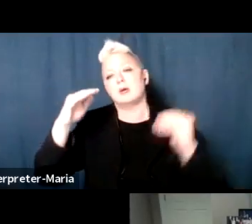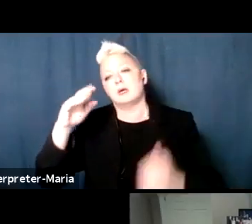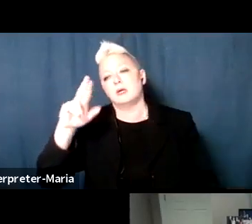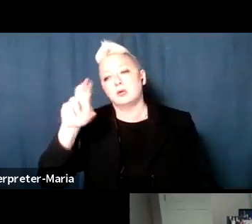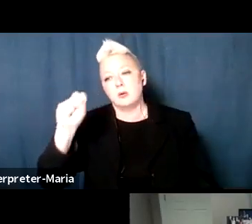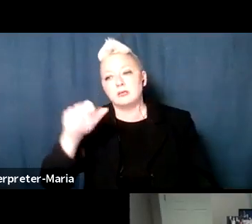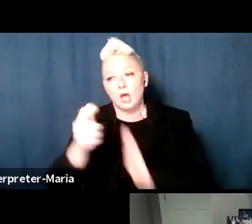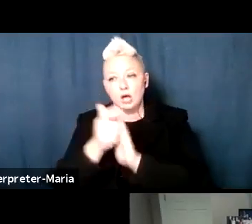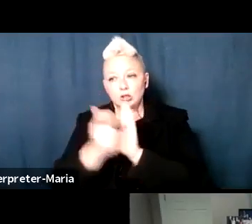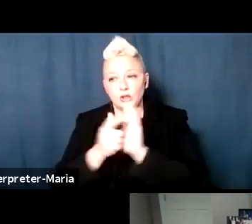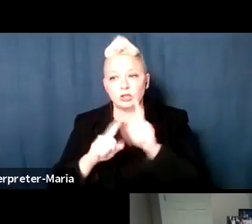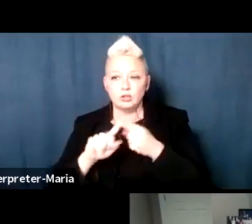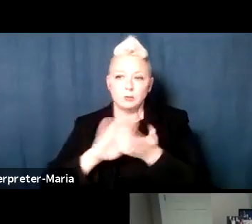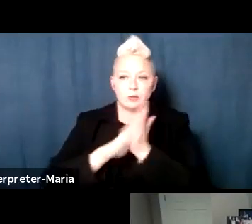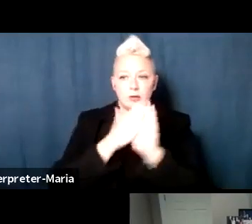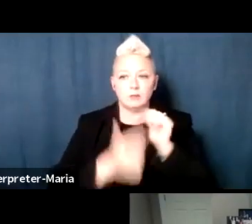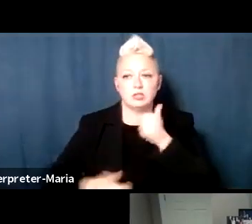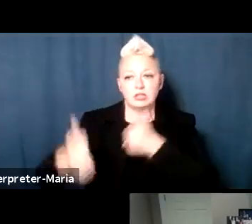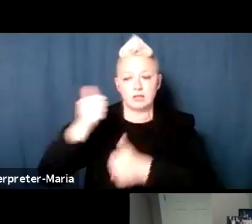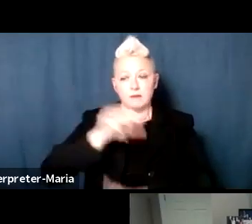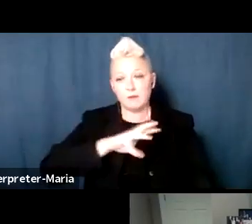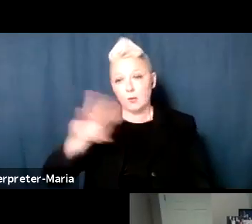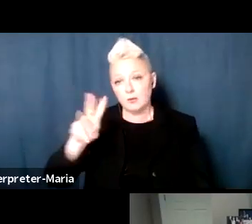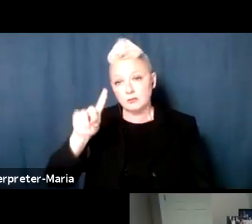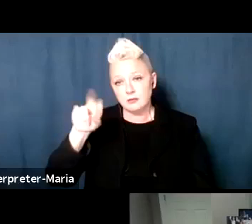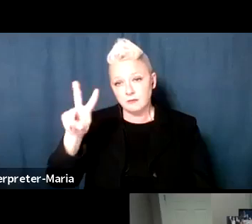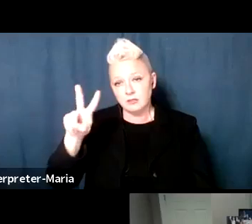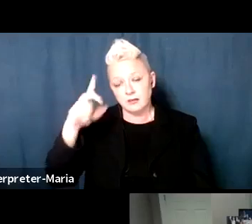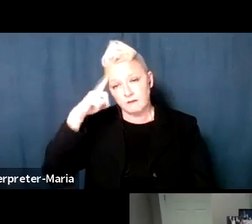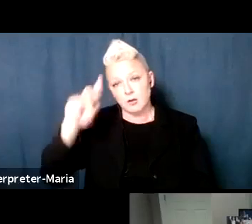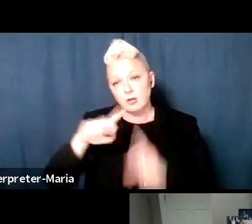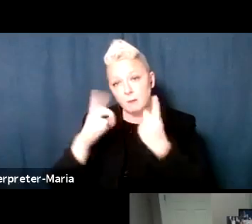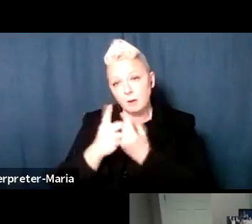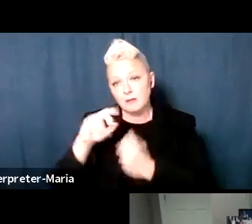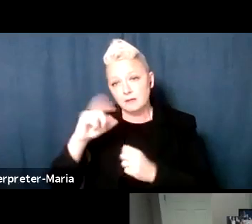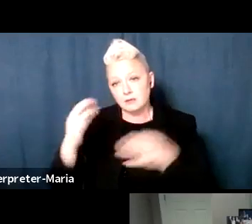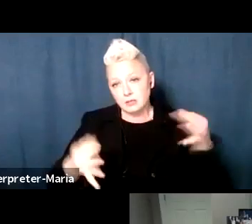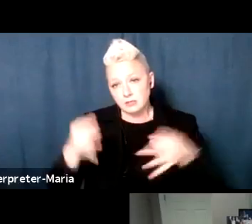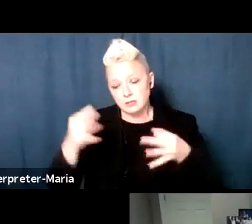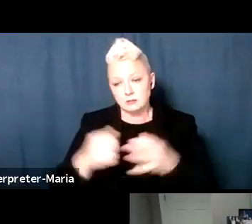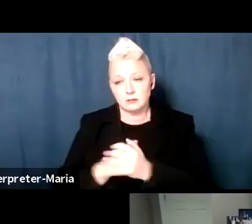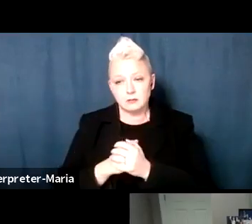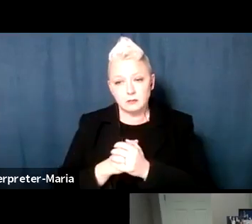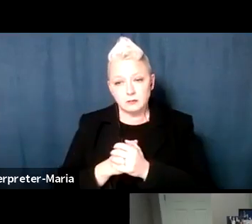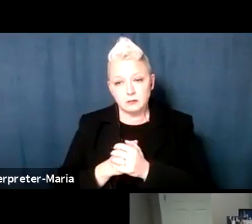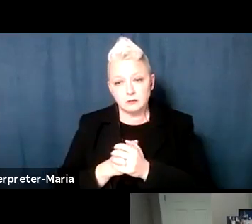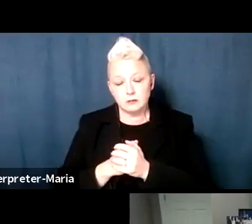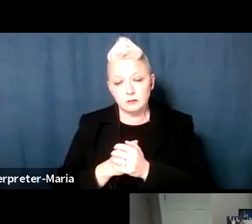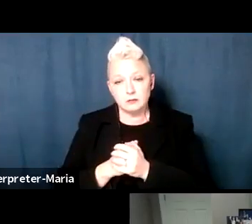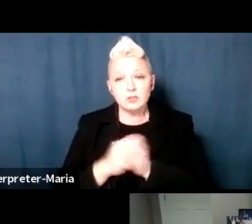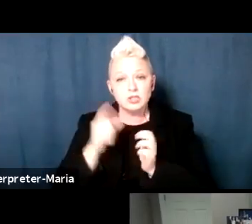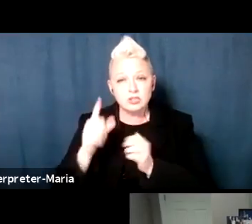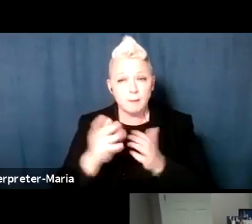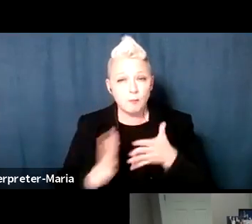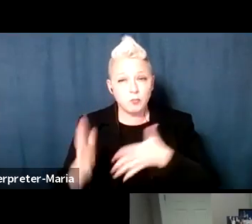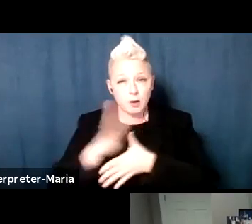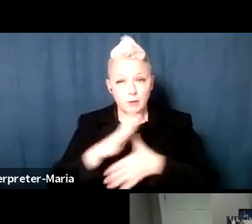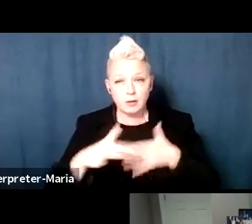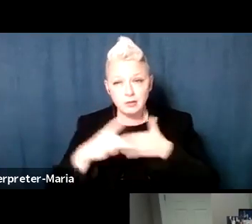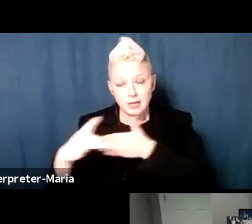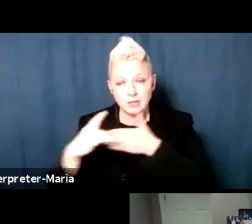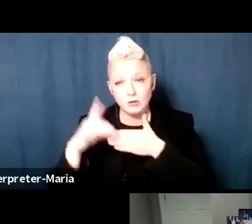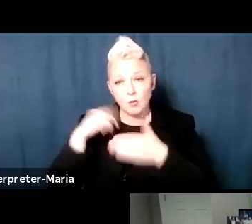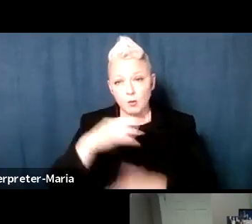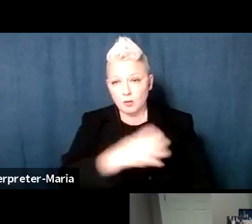to Chief of the Westchester Division for the Department of Justice. In that position, she served as primary liaison with law enforcement